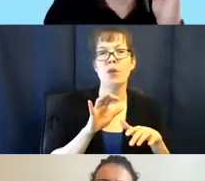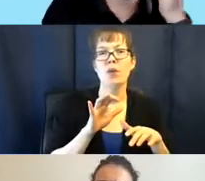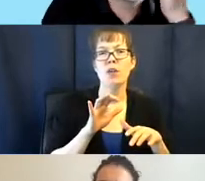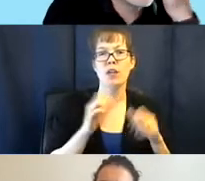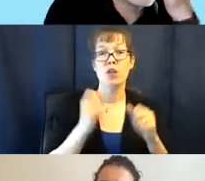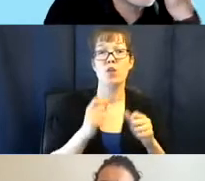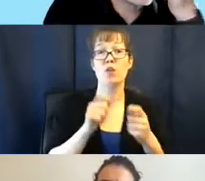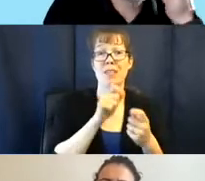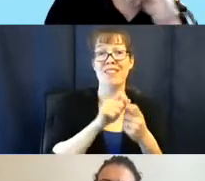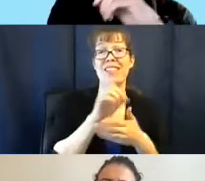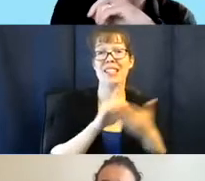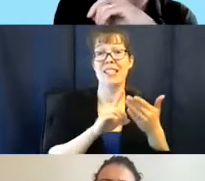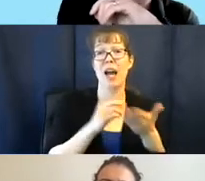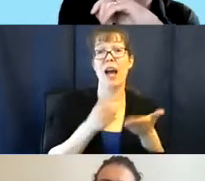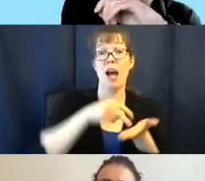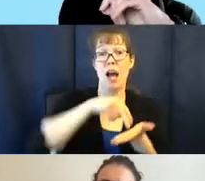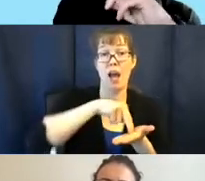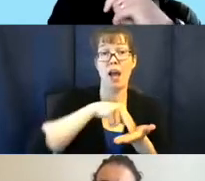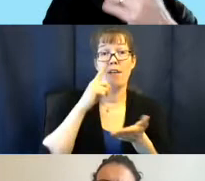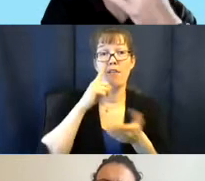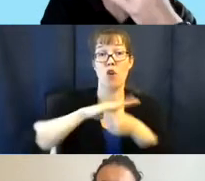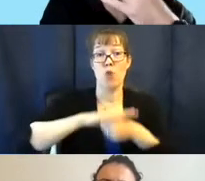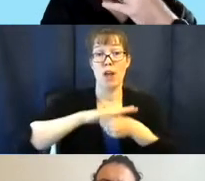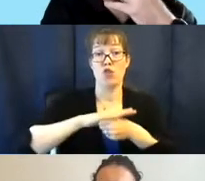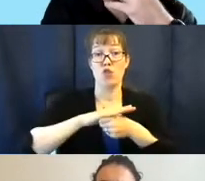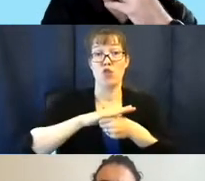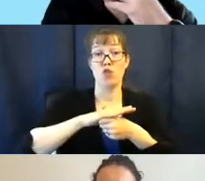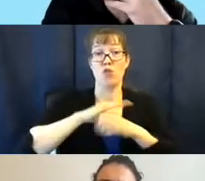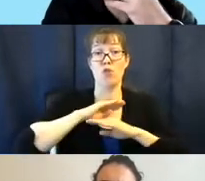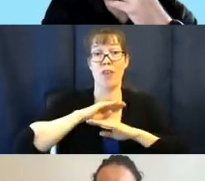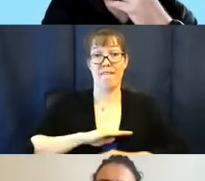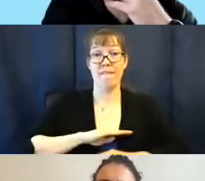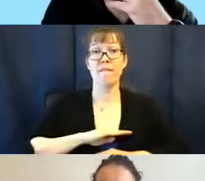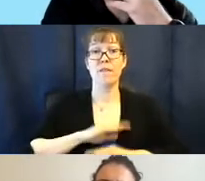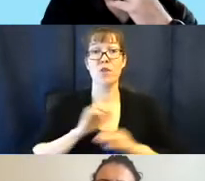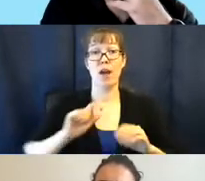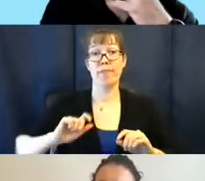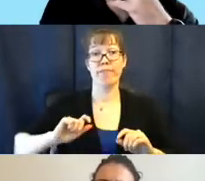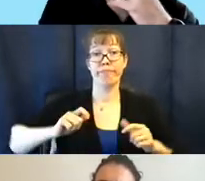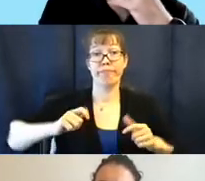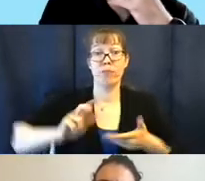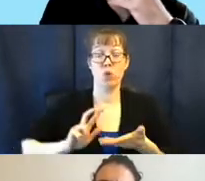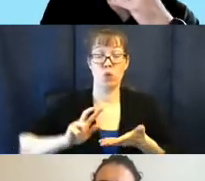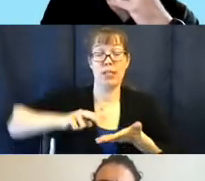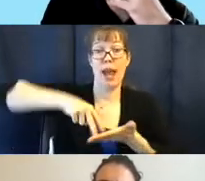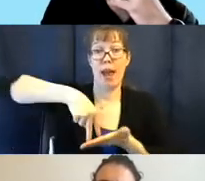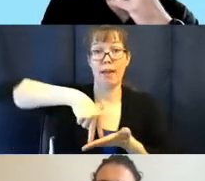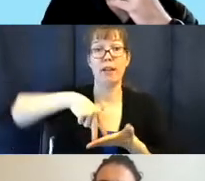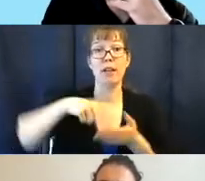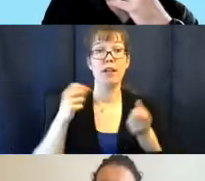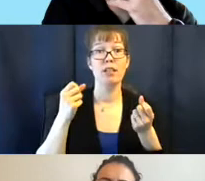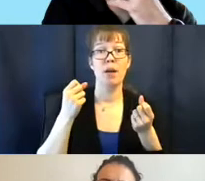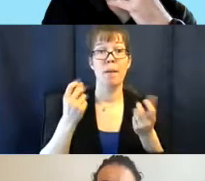relief, but it has so many other benefits for me.